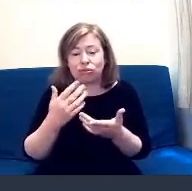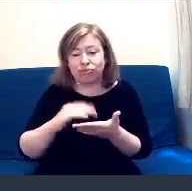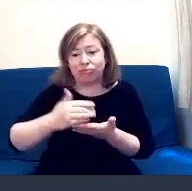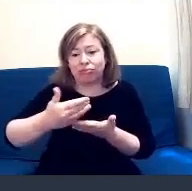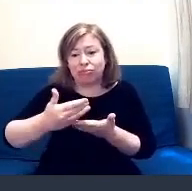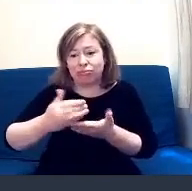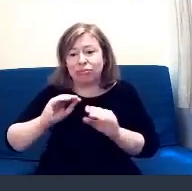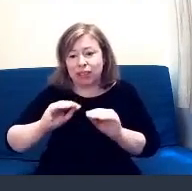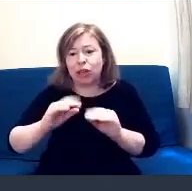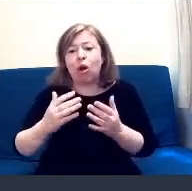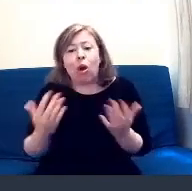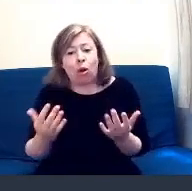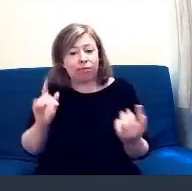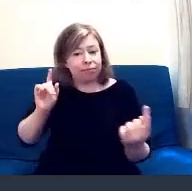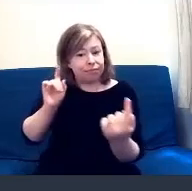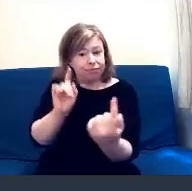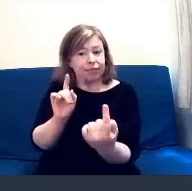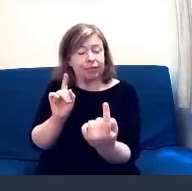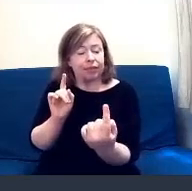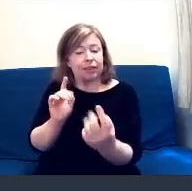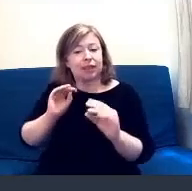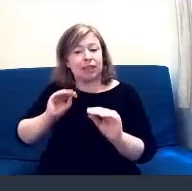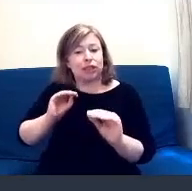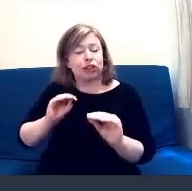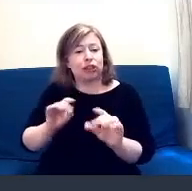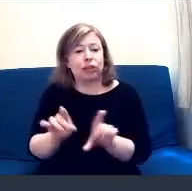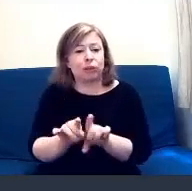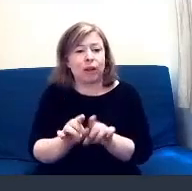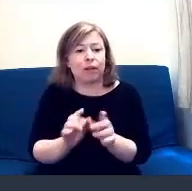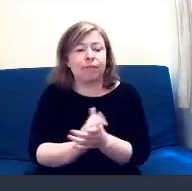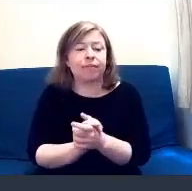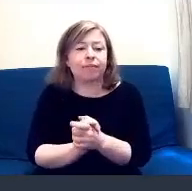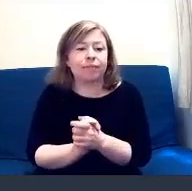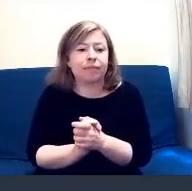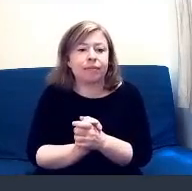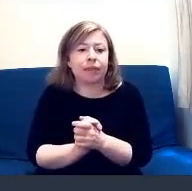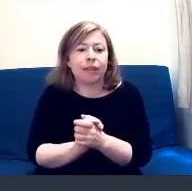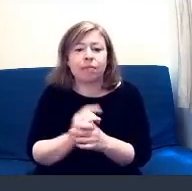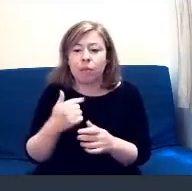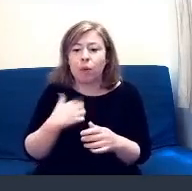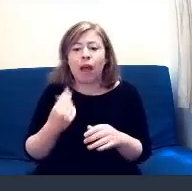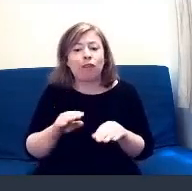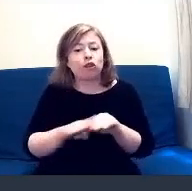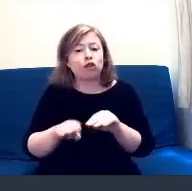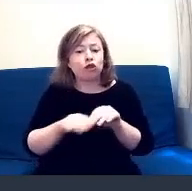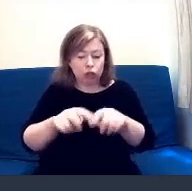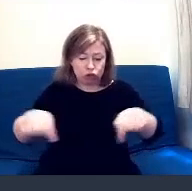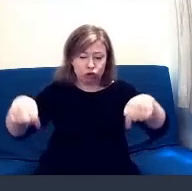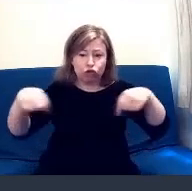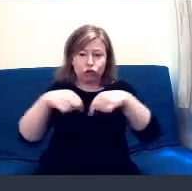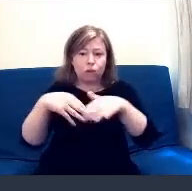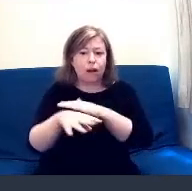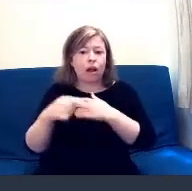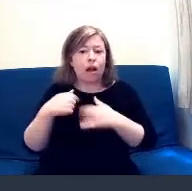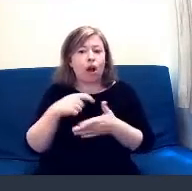webinars and discussing in person. But also, we're going to adapt our training room in our offices, so that actually